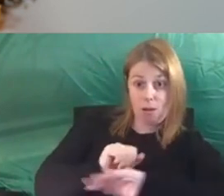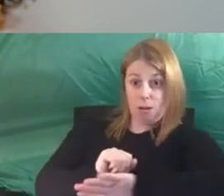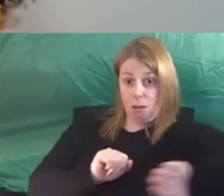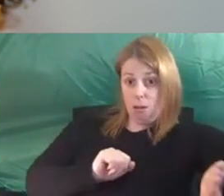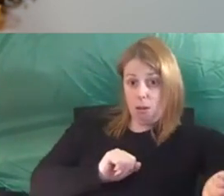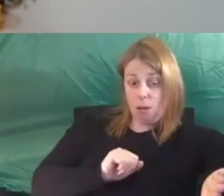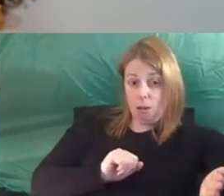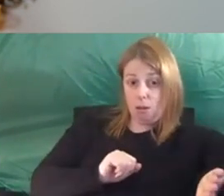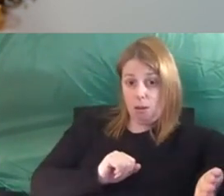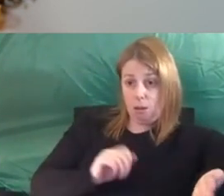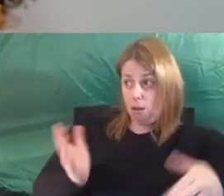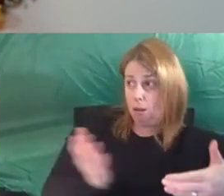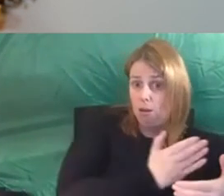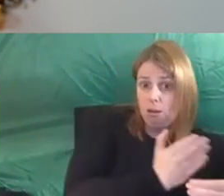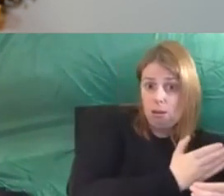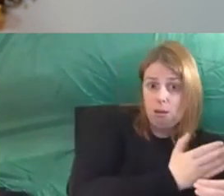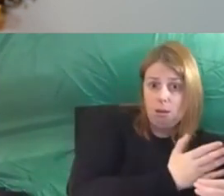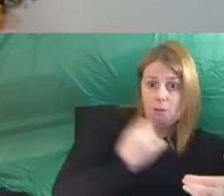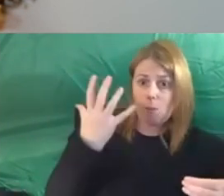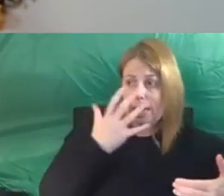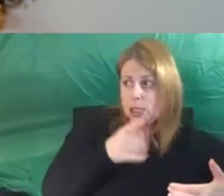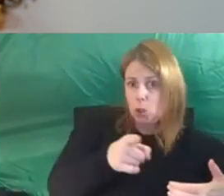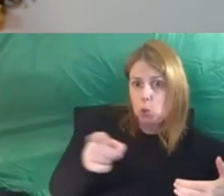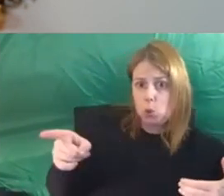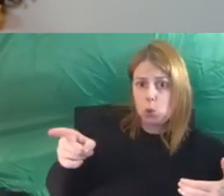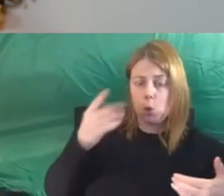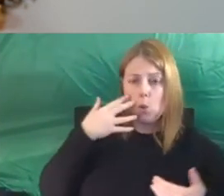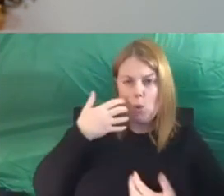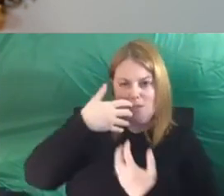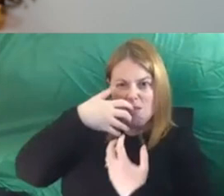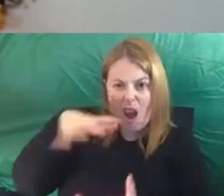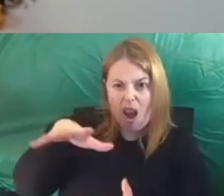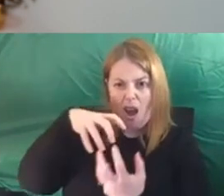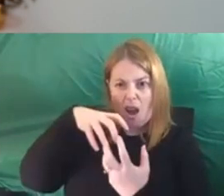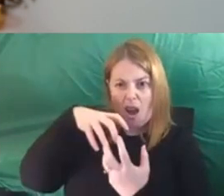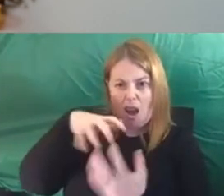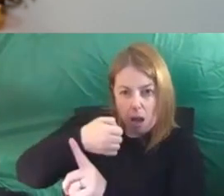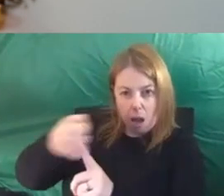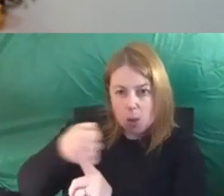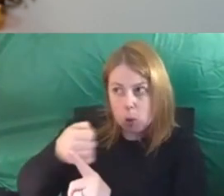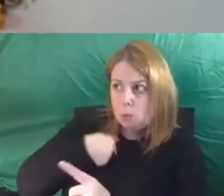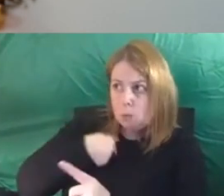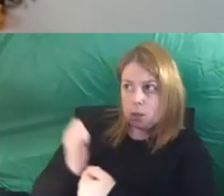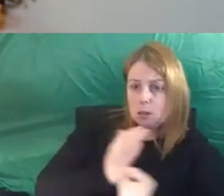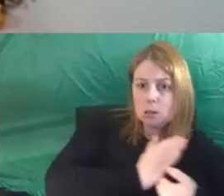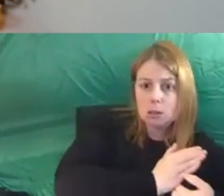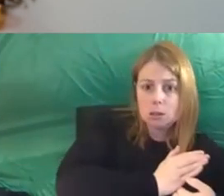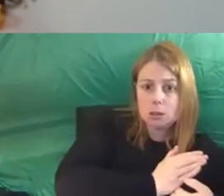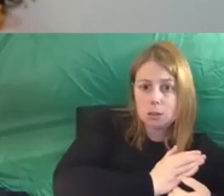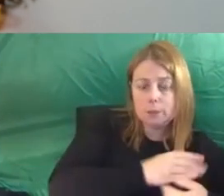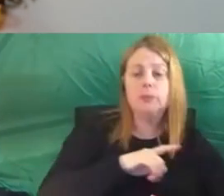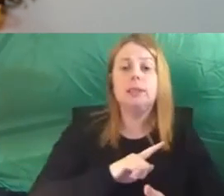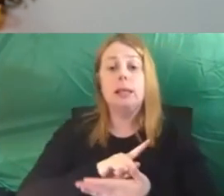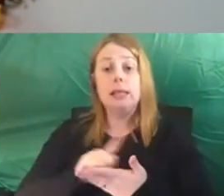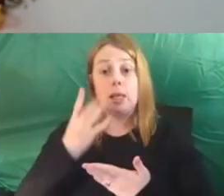take him away from the danger whenever the yelling started and abuse was happening. And later, when I had